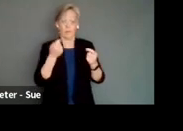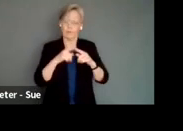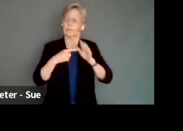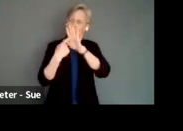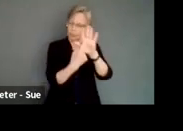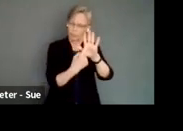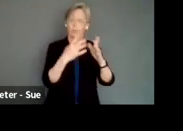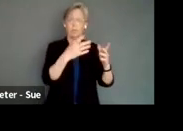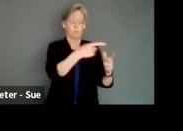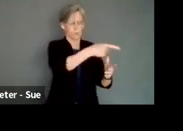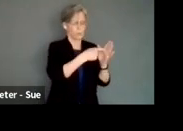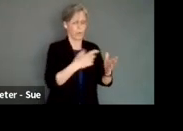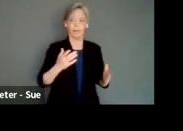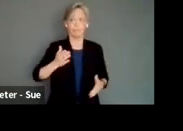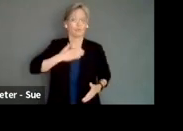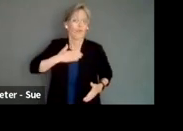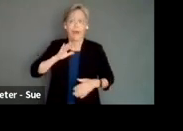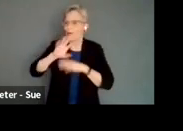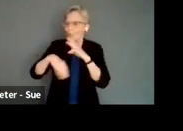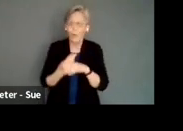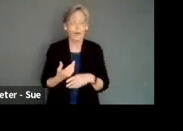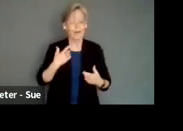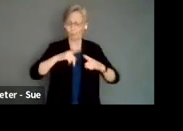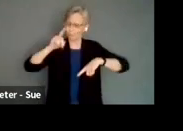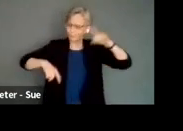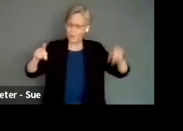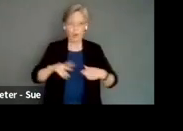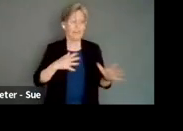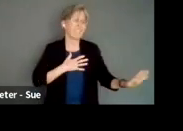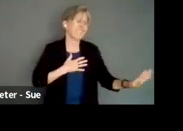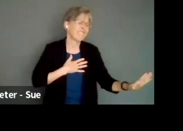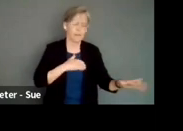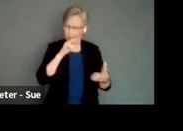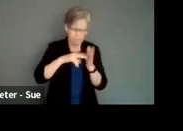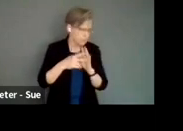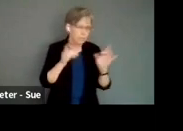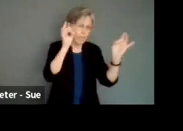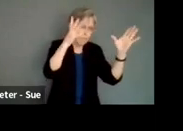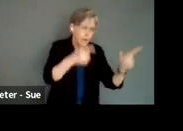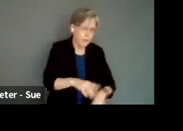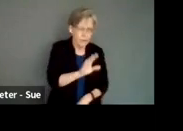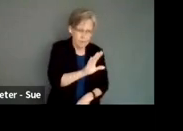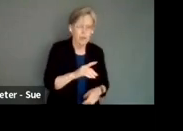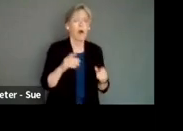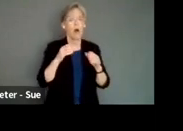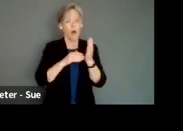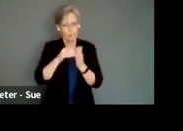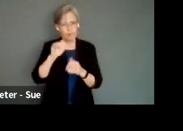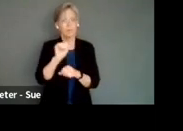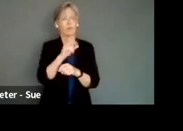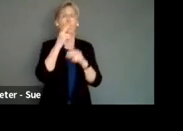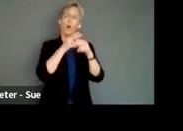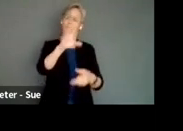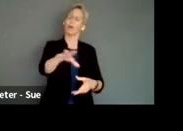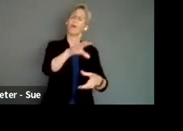represent the joys, the diversity of disability, not the tragedy of disability. So often this work gets curated as inclusion